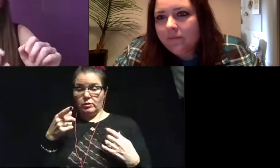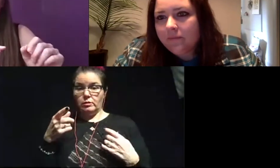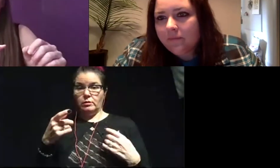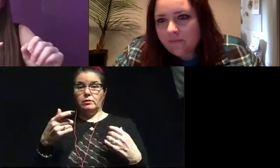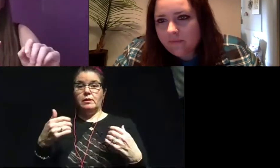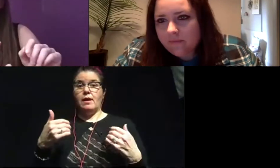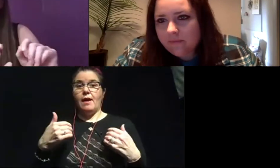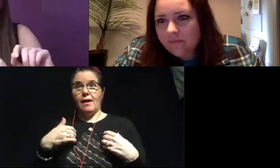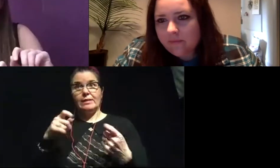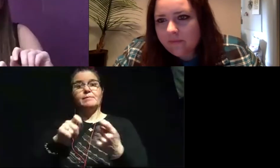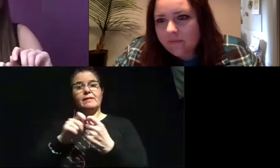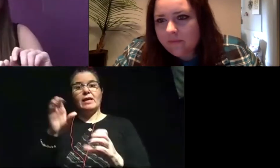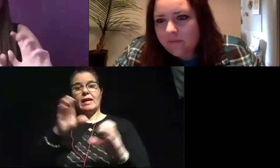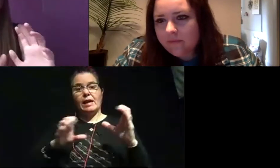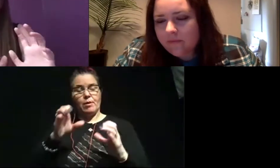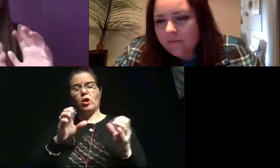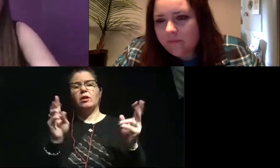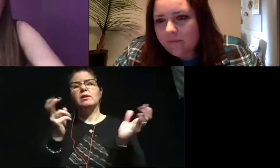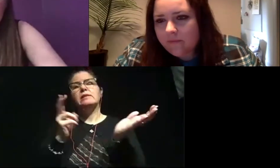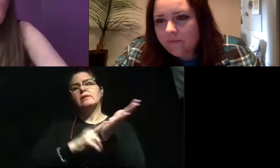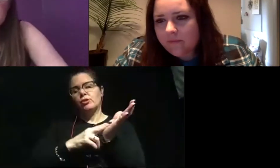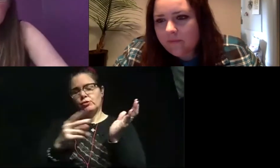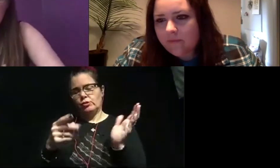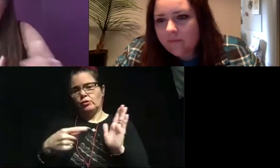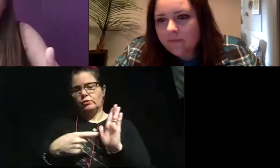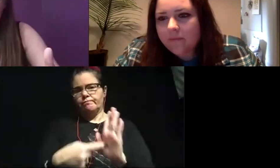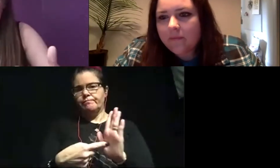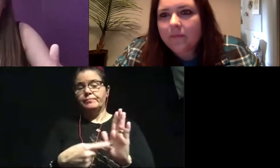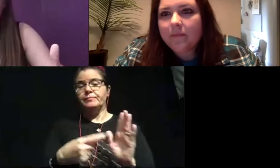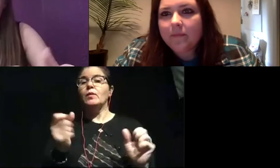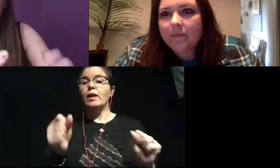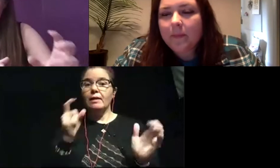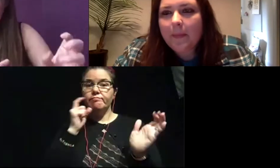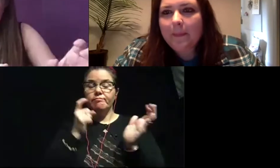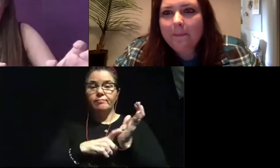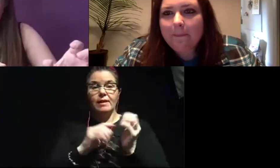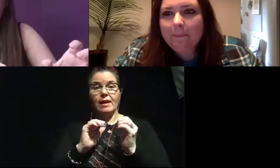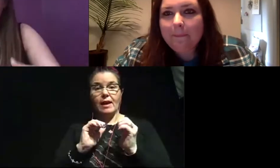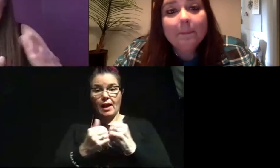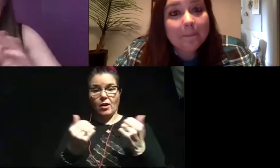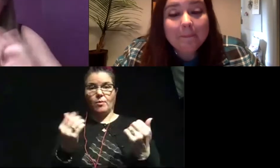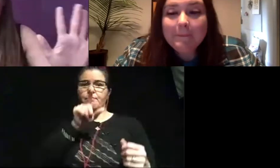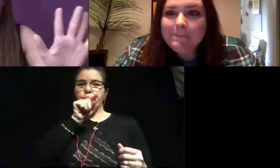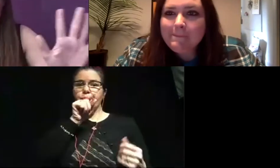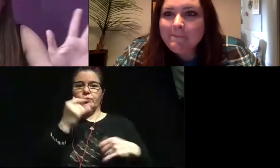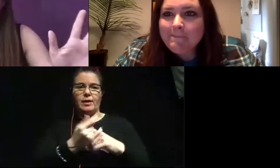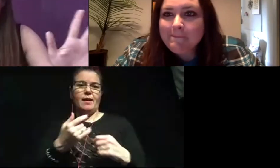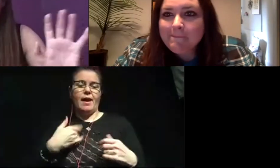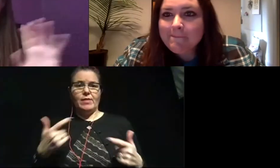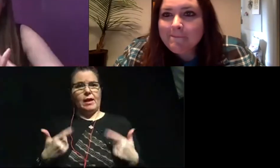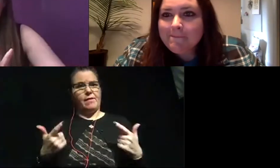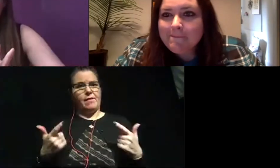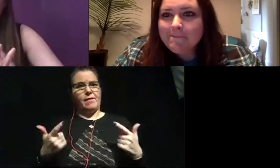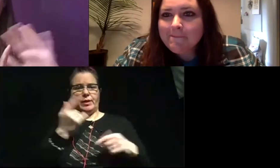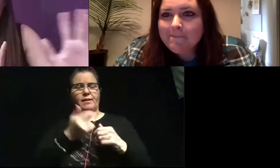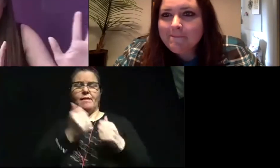certain chemical signatures. Okay. And we can tell because of birds today. So we have birds alive today. They're everywhere.